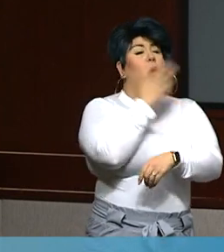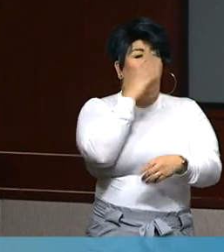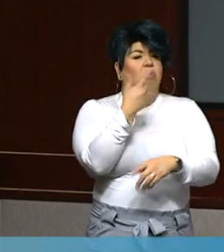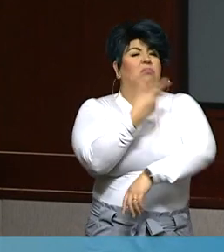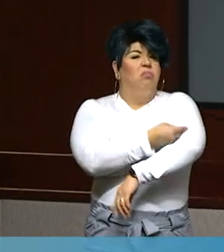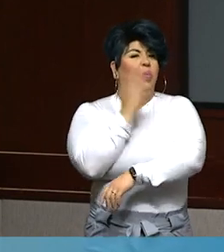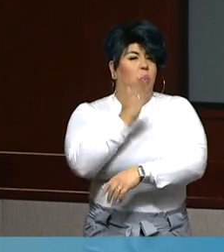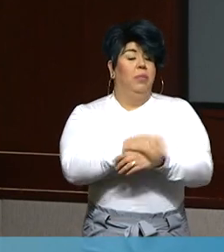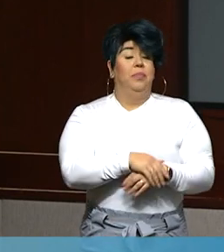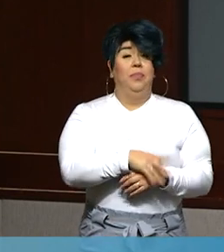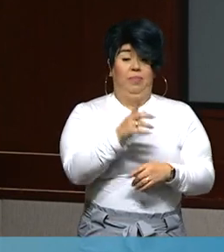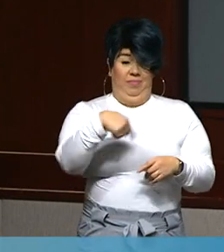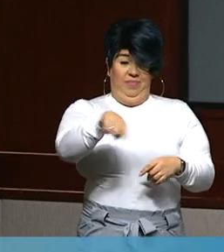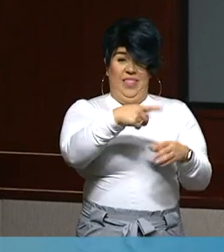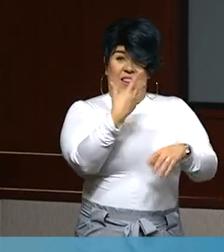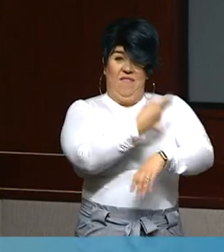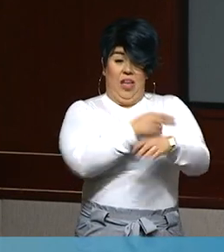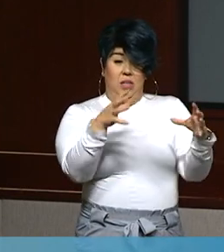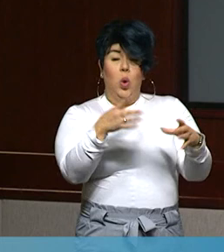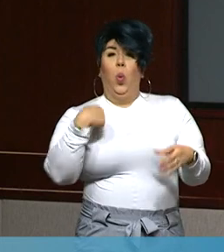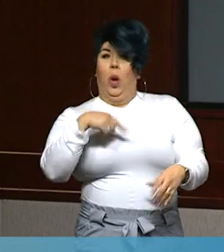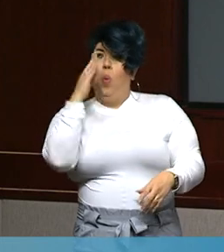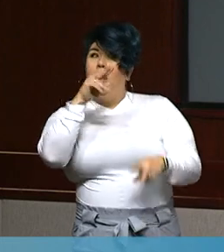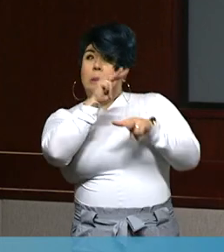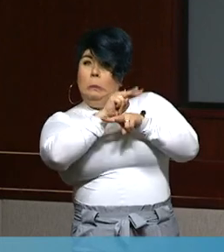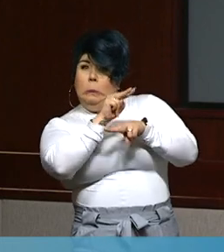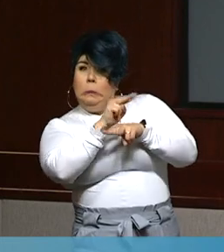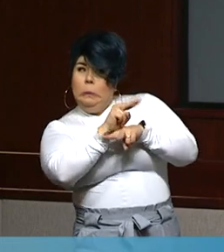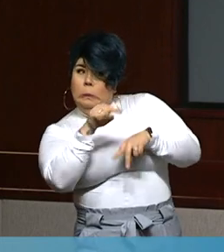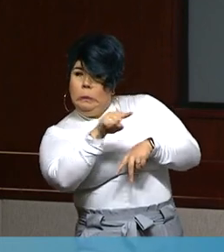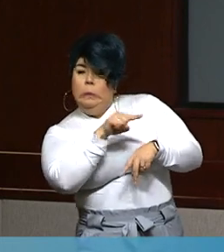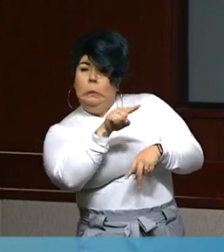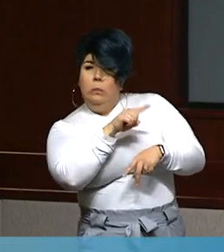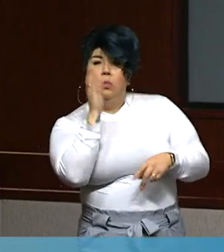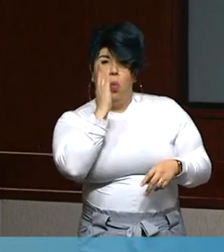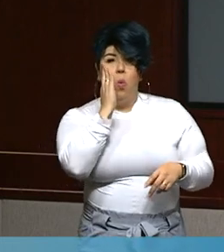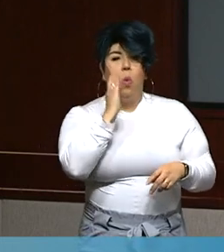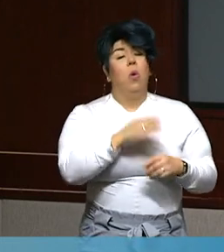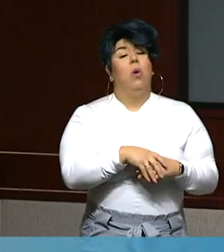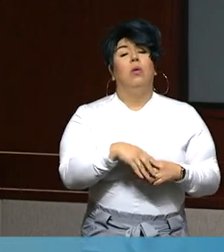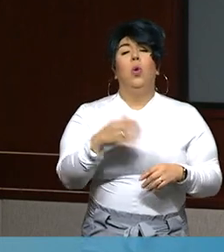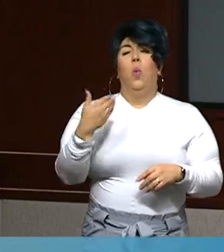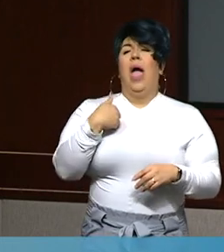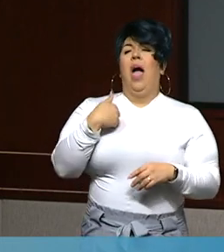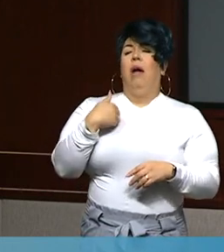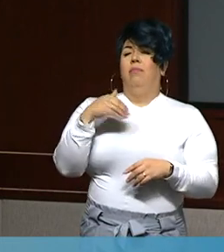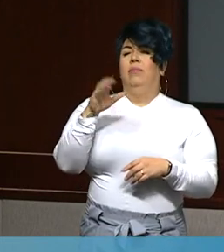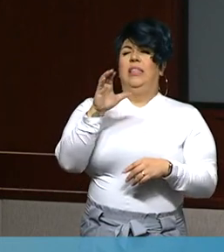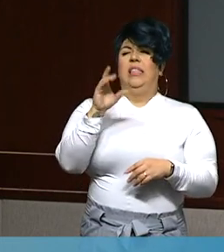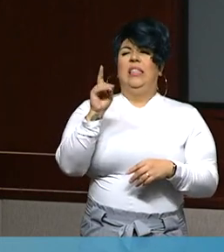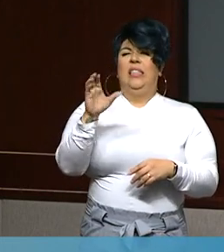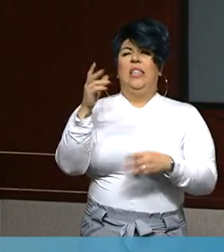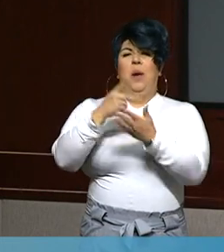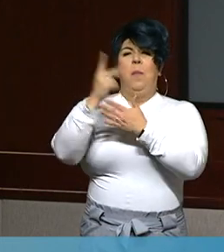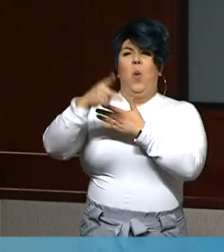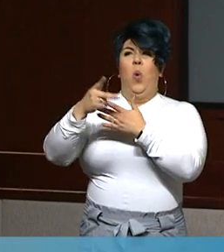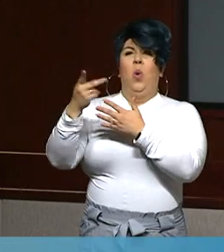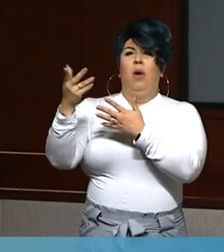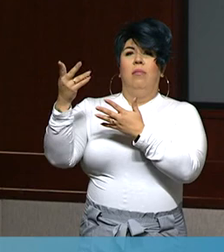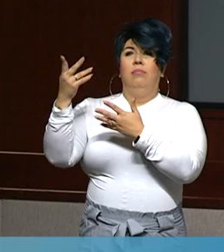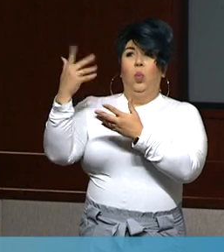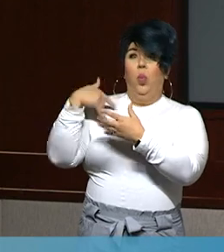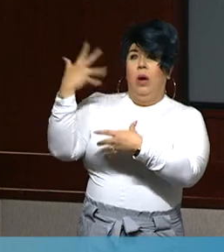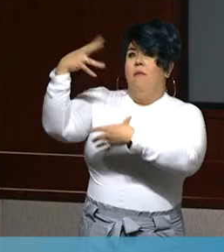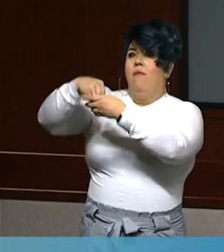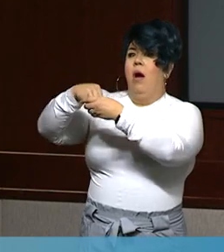Distributed vaccines will be closely monitored. Enrollment in the CDC's vaccination program, which is a requirement to receive vaccine allocation,